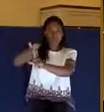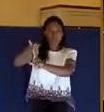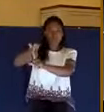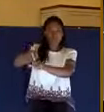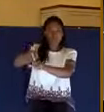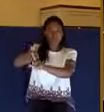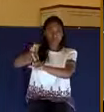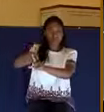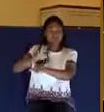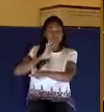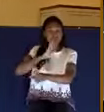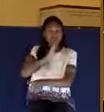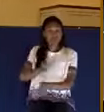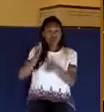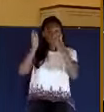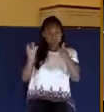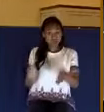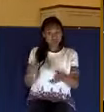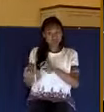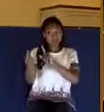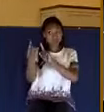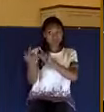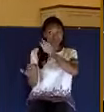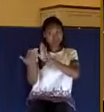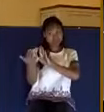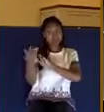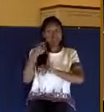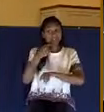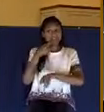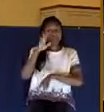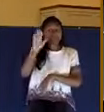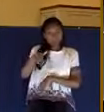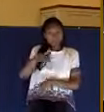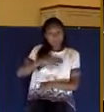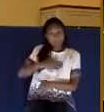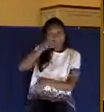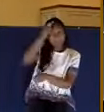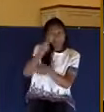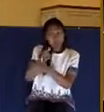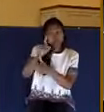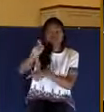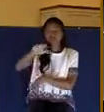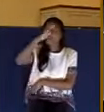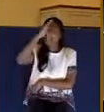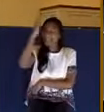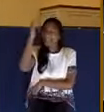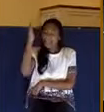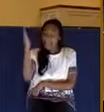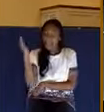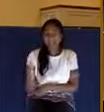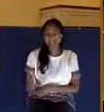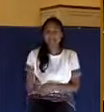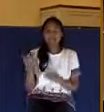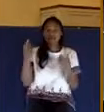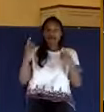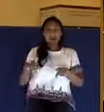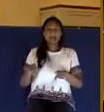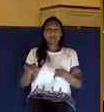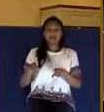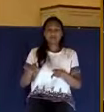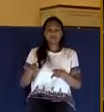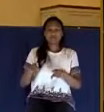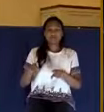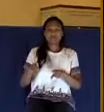He's talking to Christian people. And he says, should never, ever be a part of anyone